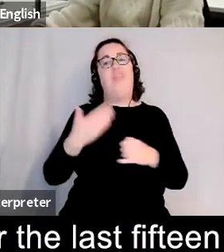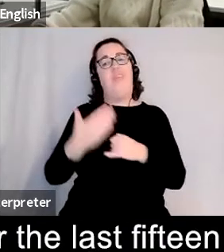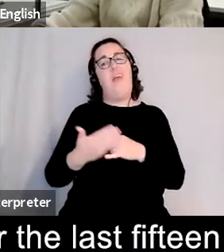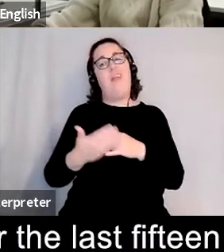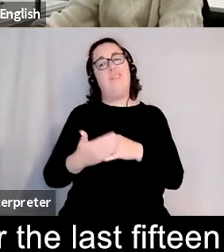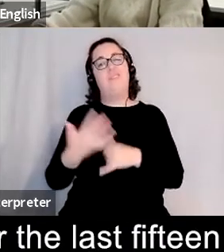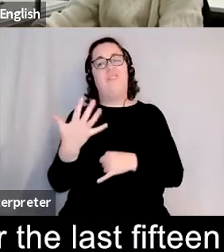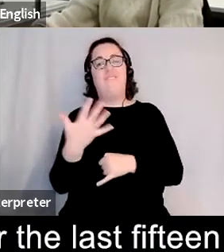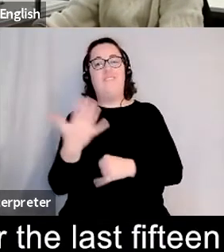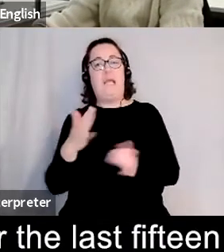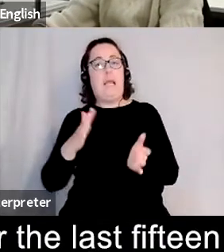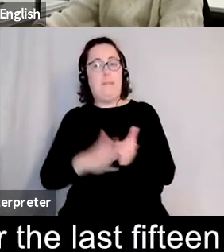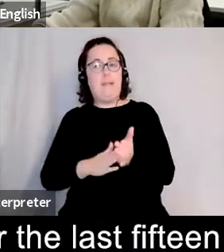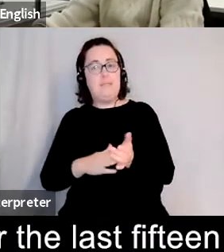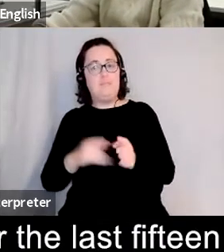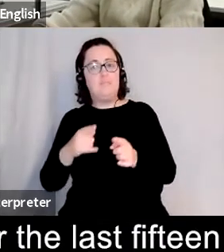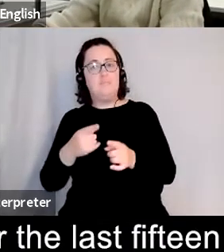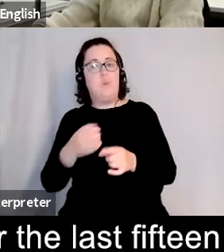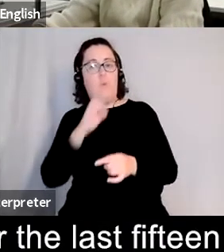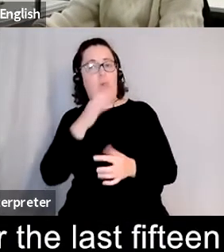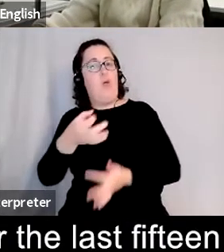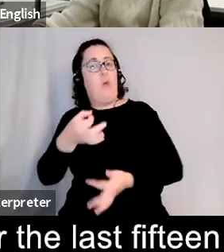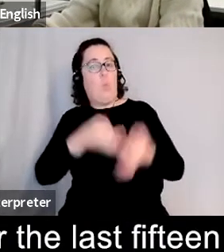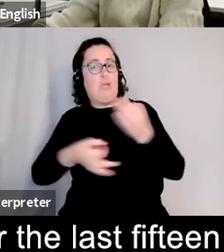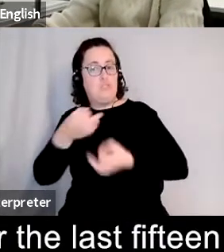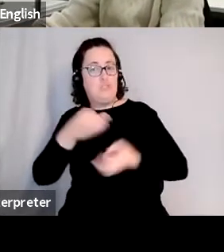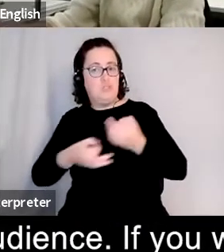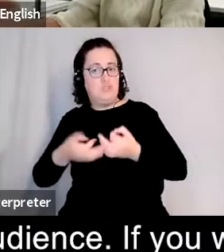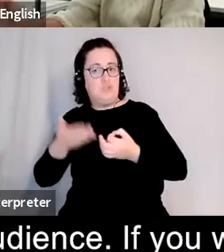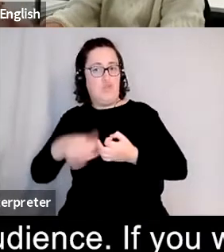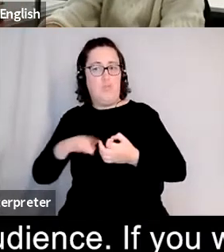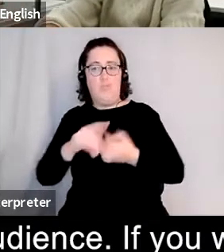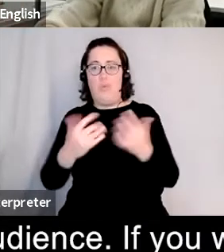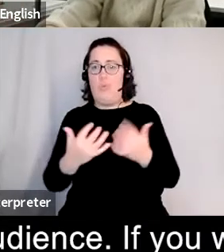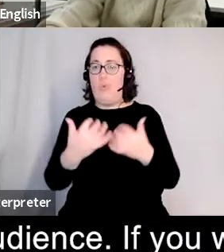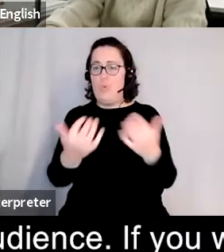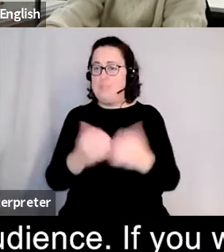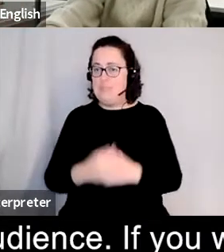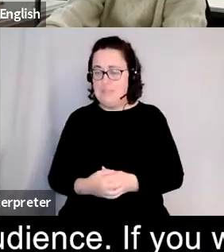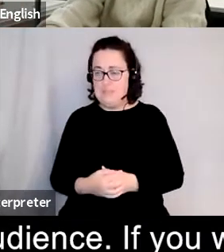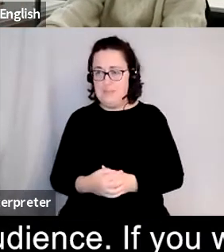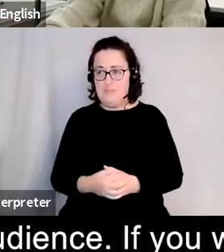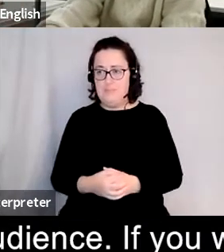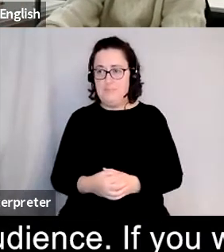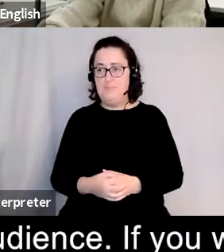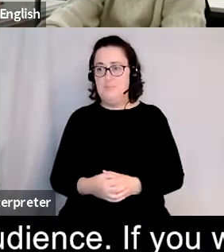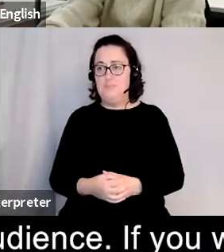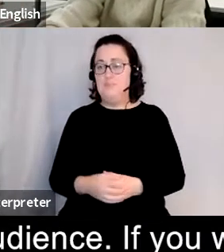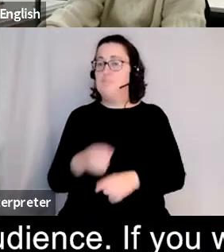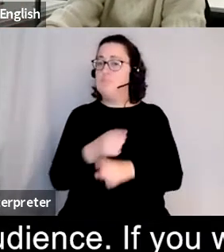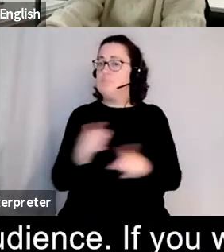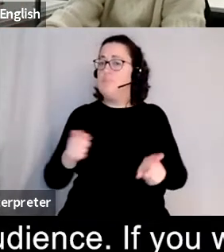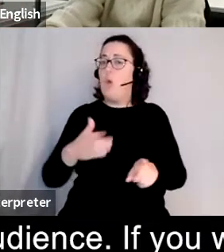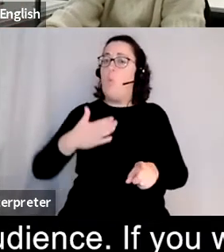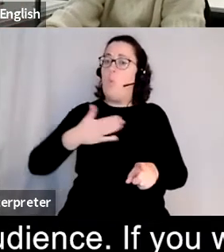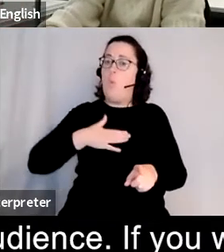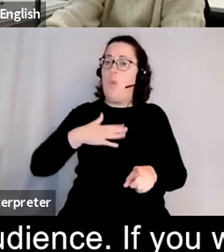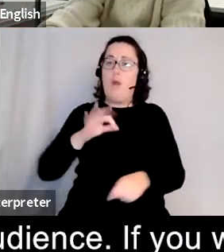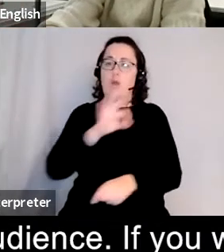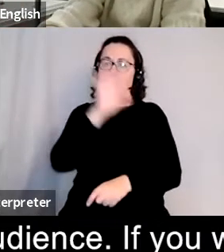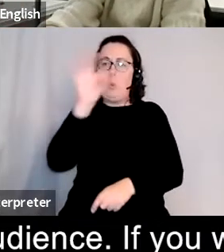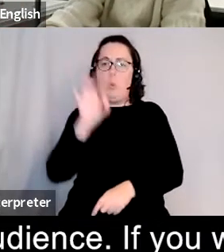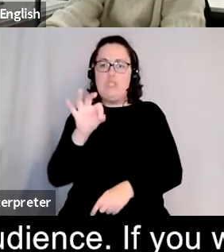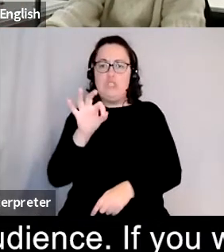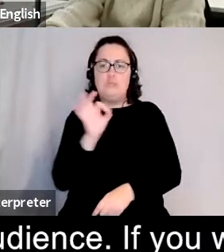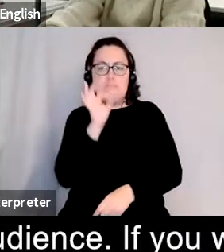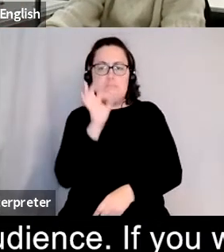minutes we will be taking um a number of questions um from you our audience um if you would like to submit a question um